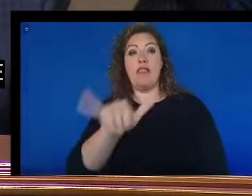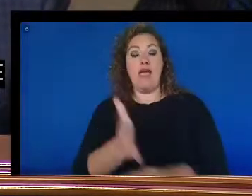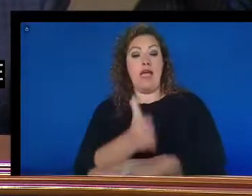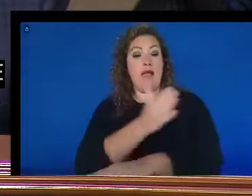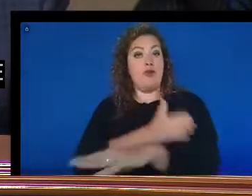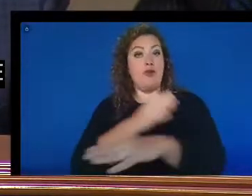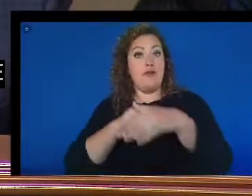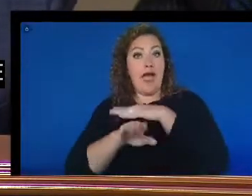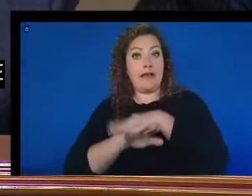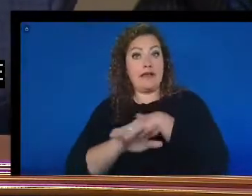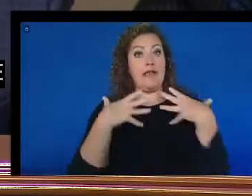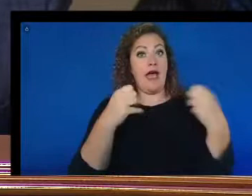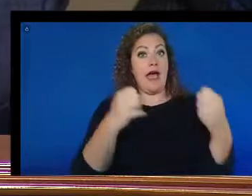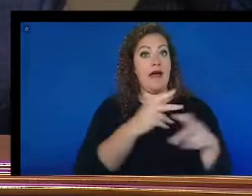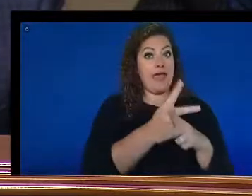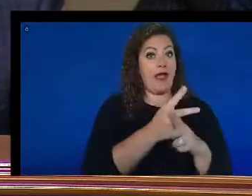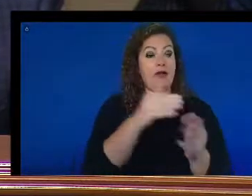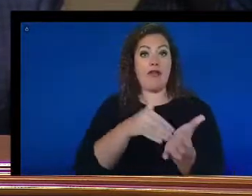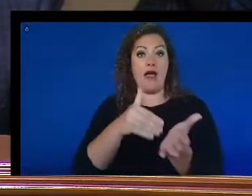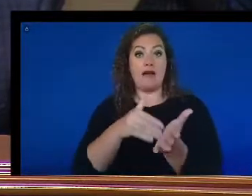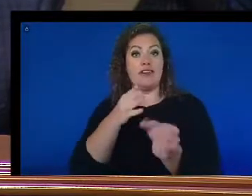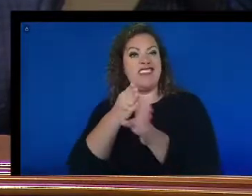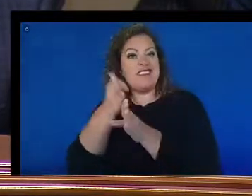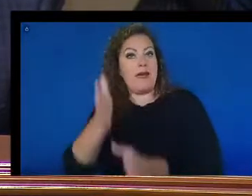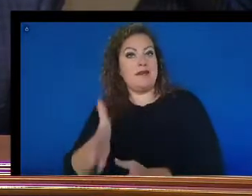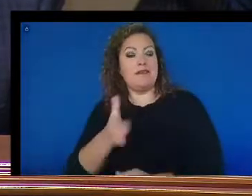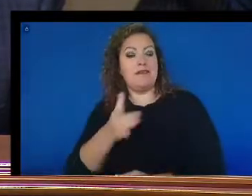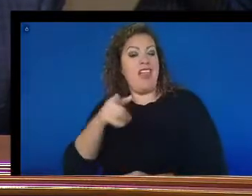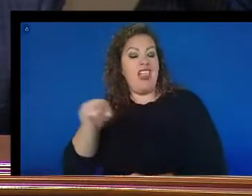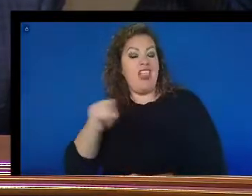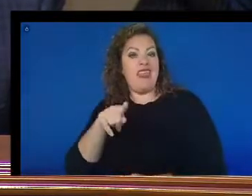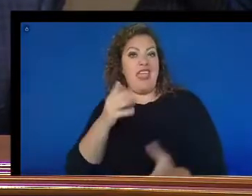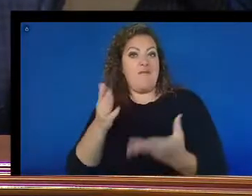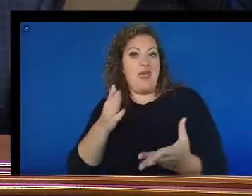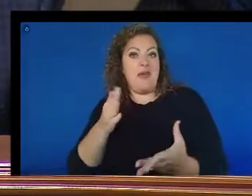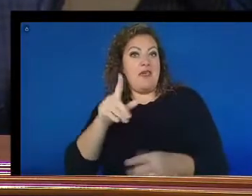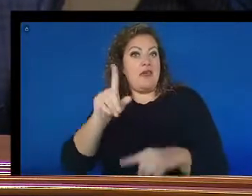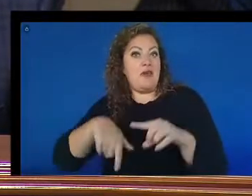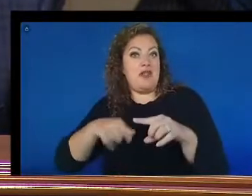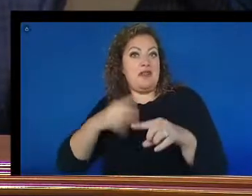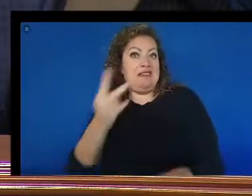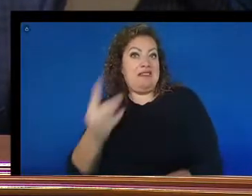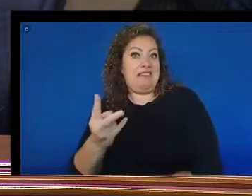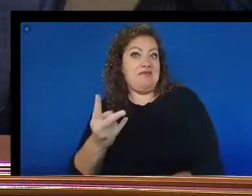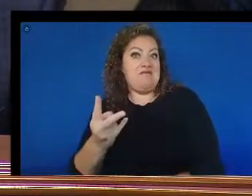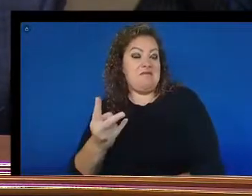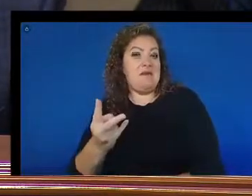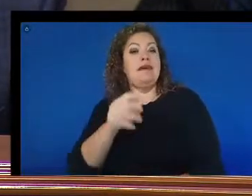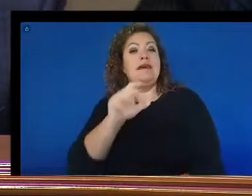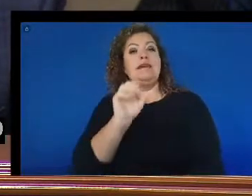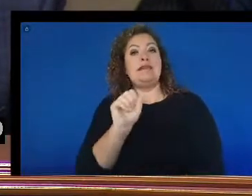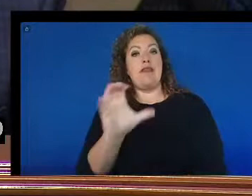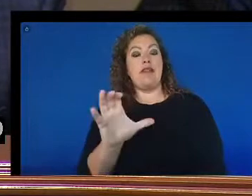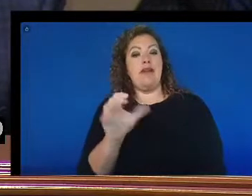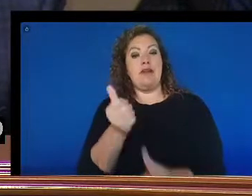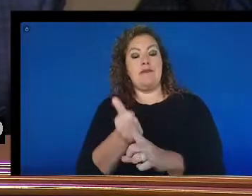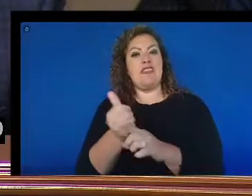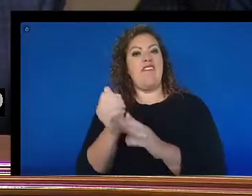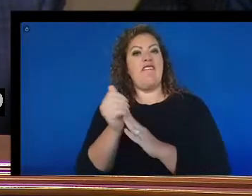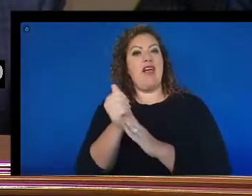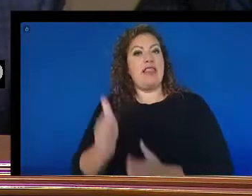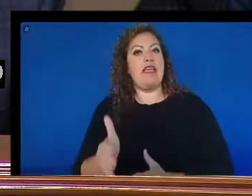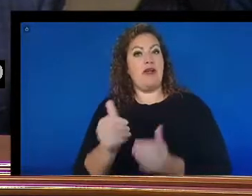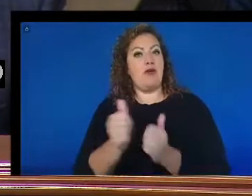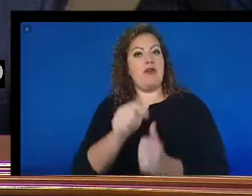doctors and specialists that they otherwise might not be able to see. South Carolina is a leader in the telehealth